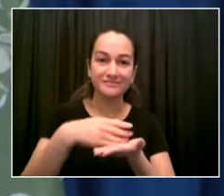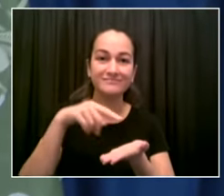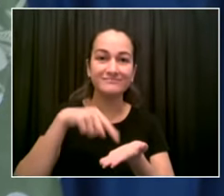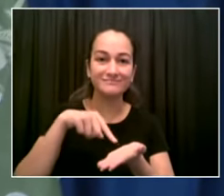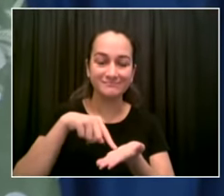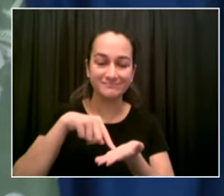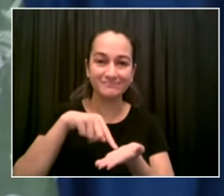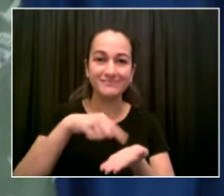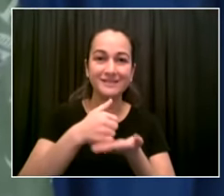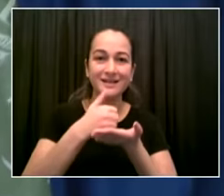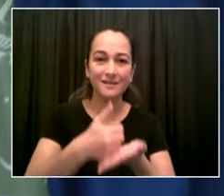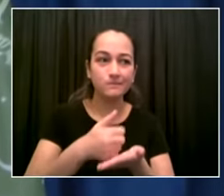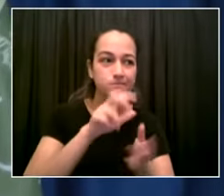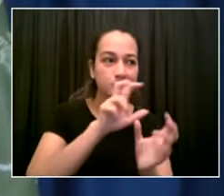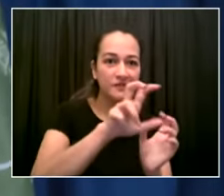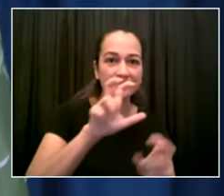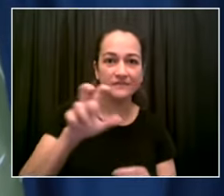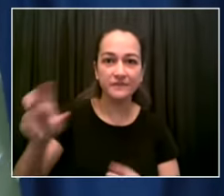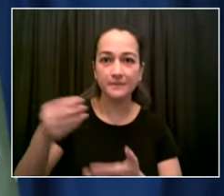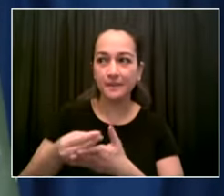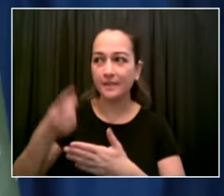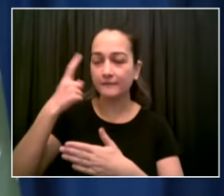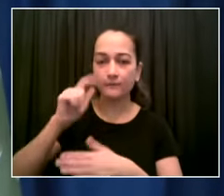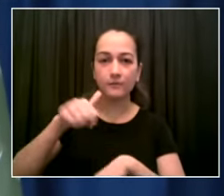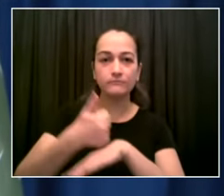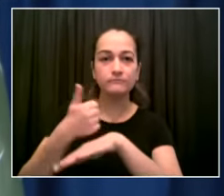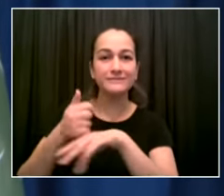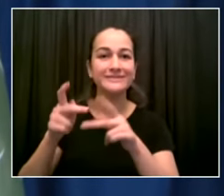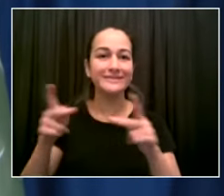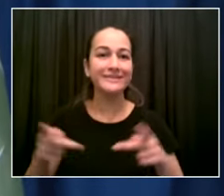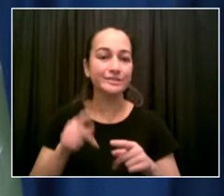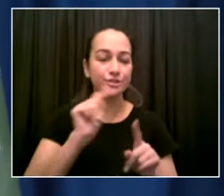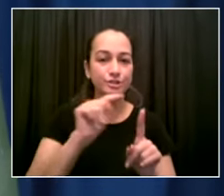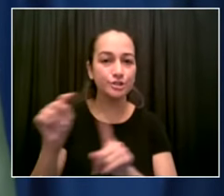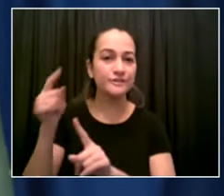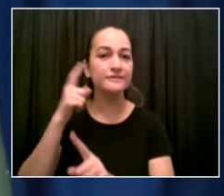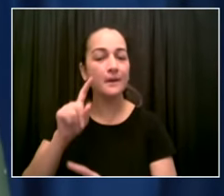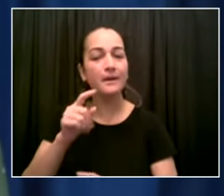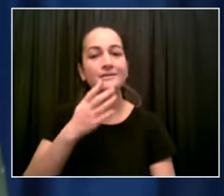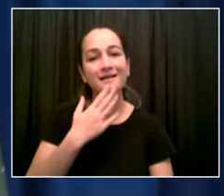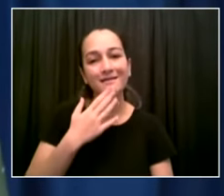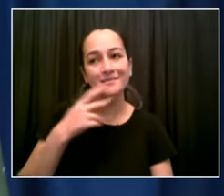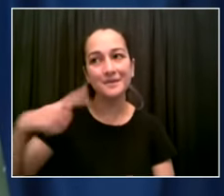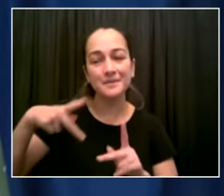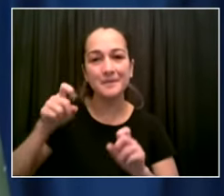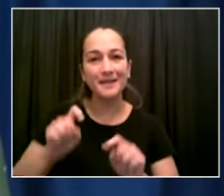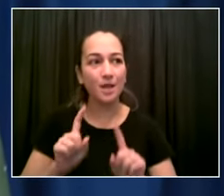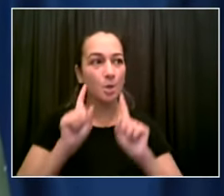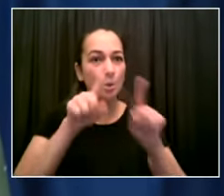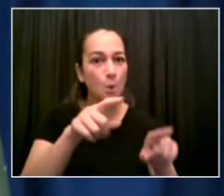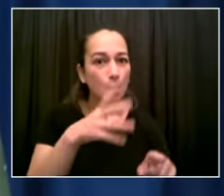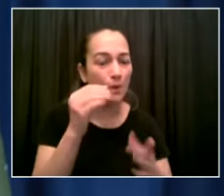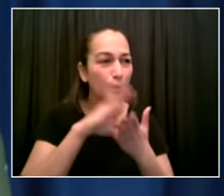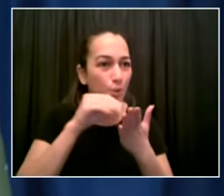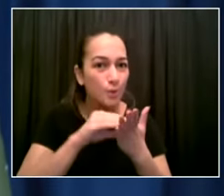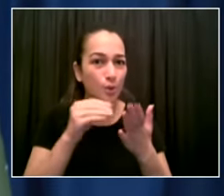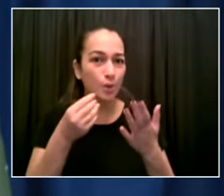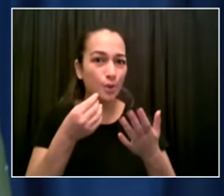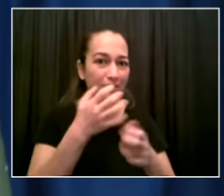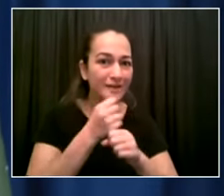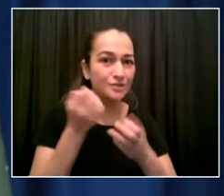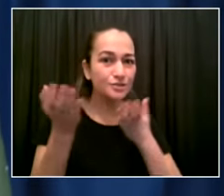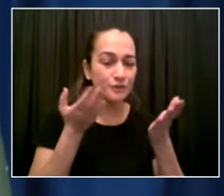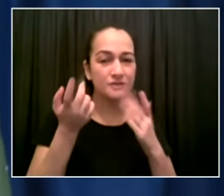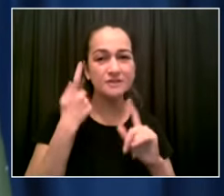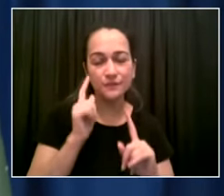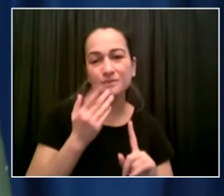working with new york city edc we identified a building on the grounds of seaview which is an h h campus we were making great progress and